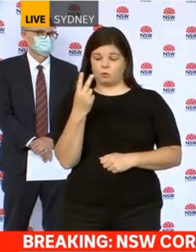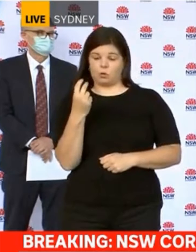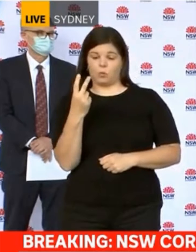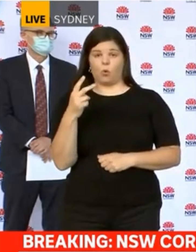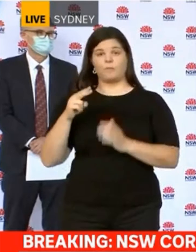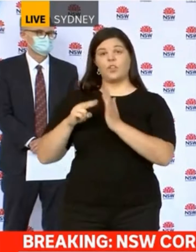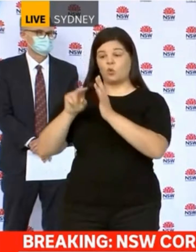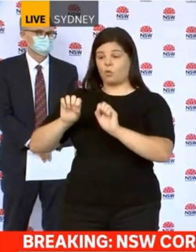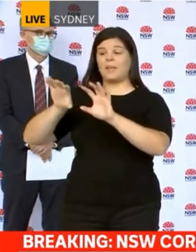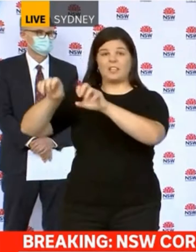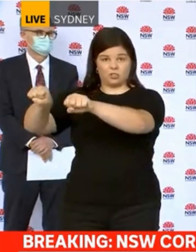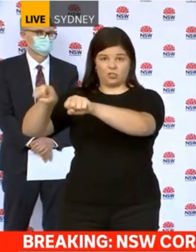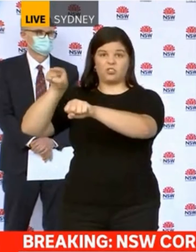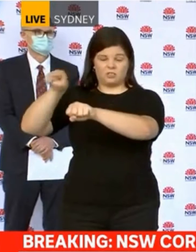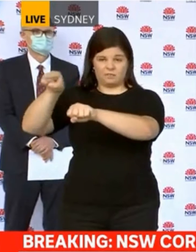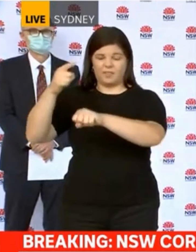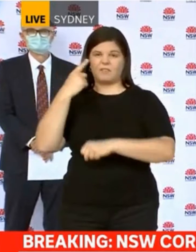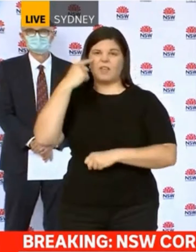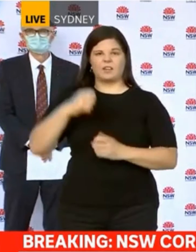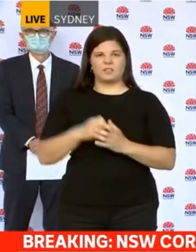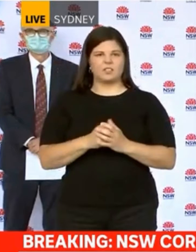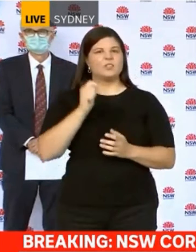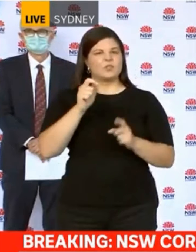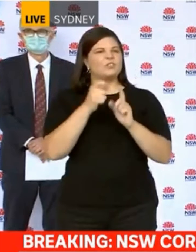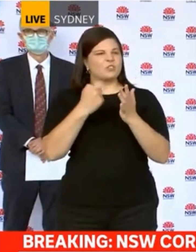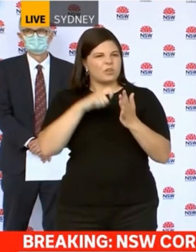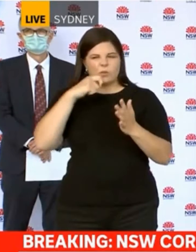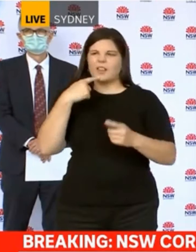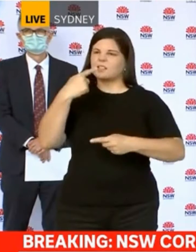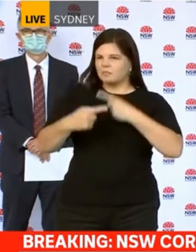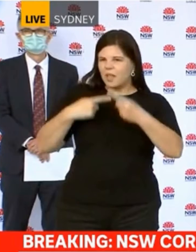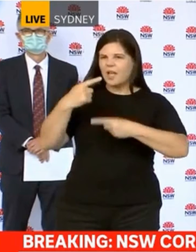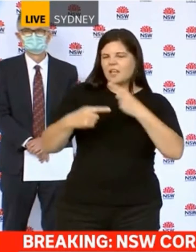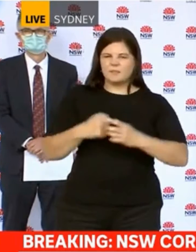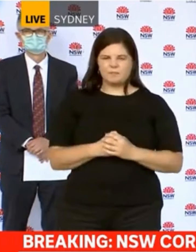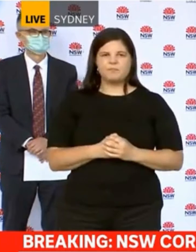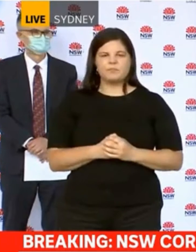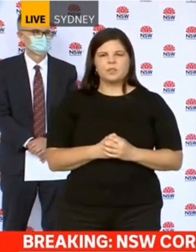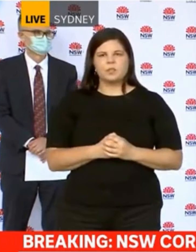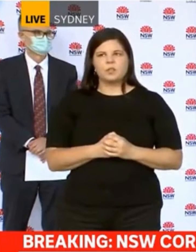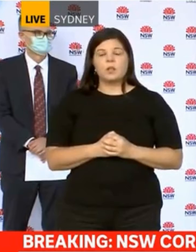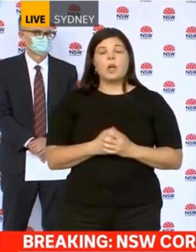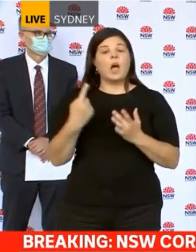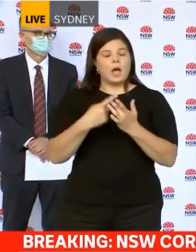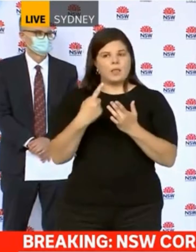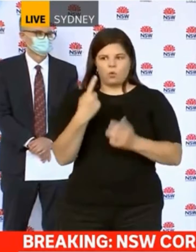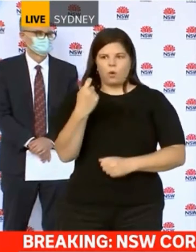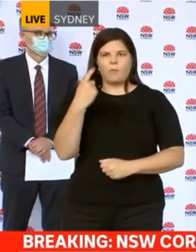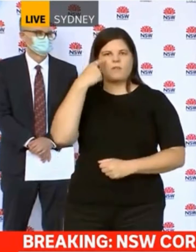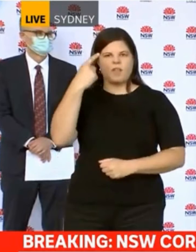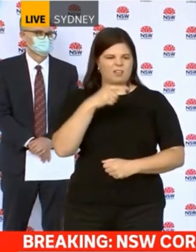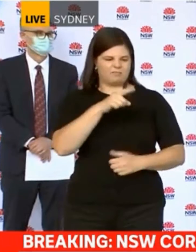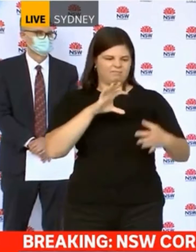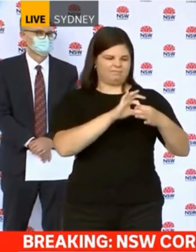Beaches, obviously Dr McAnulty again will report on that, and one case linked directly